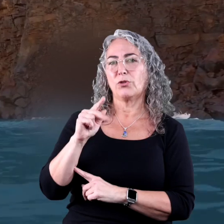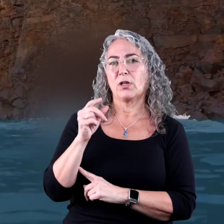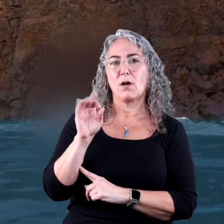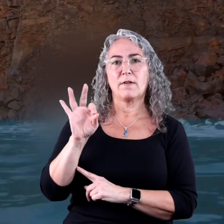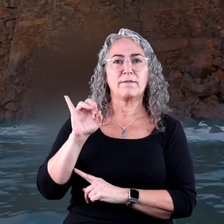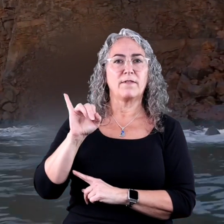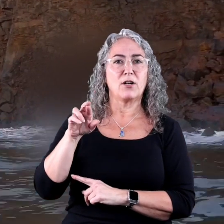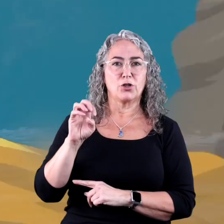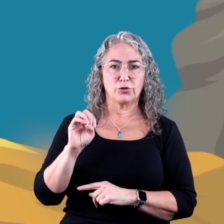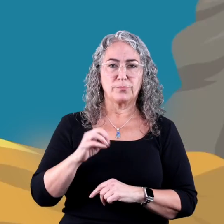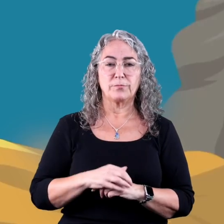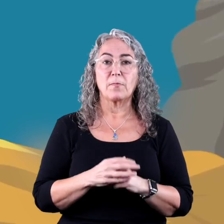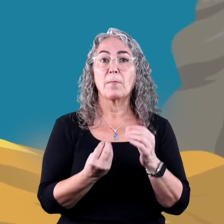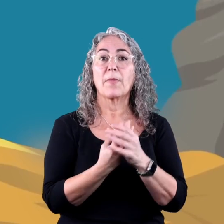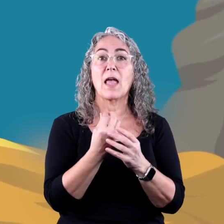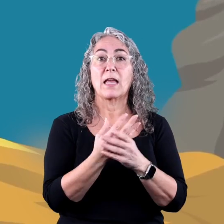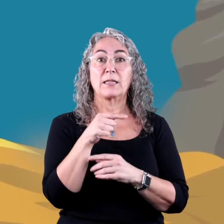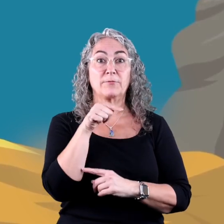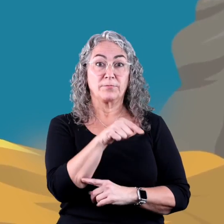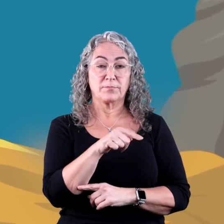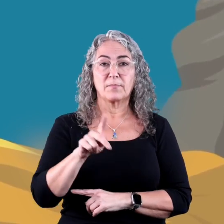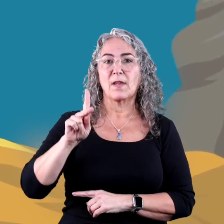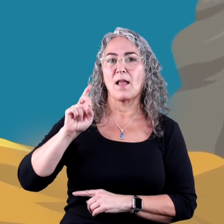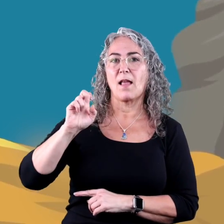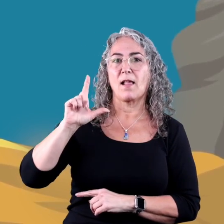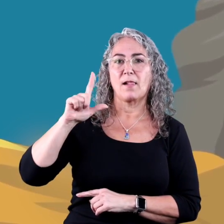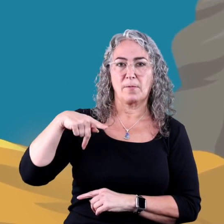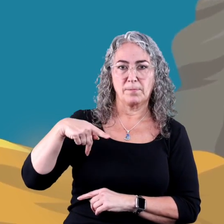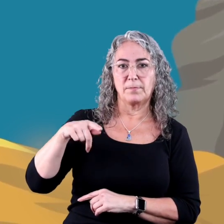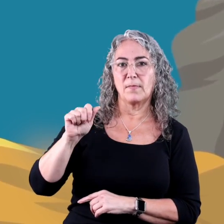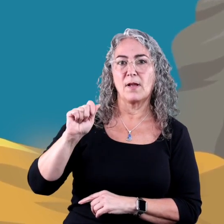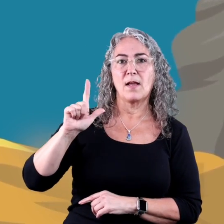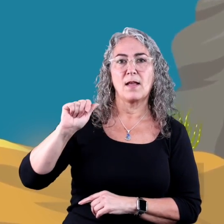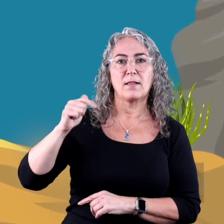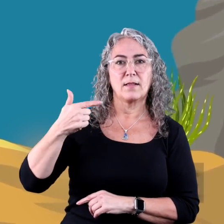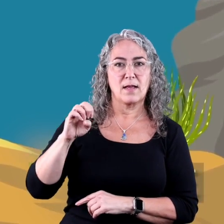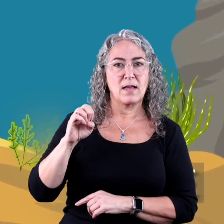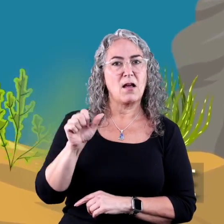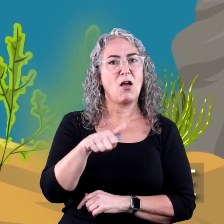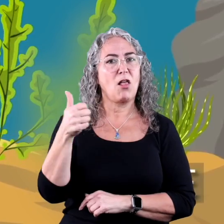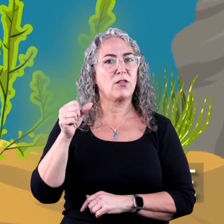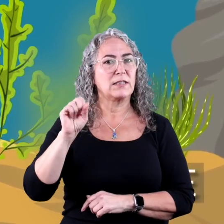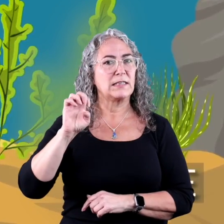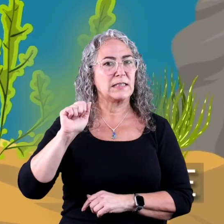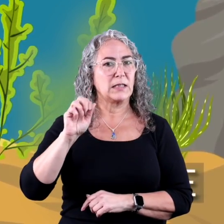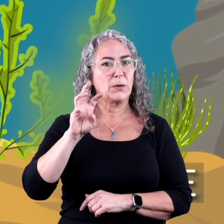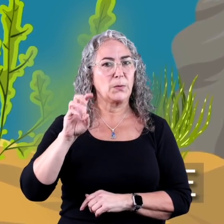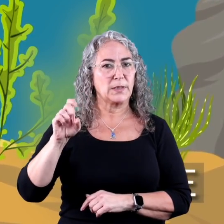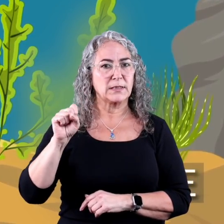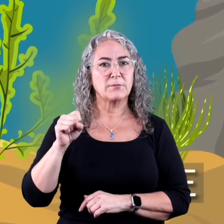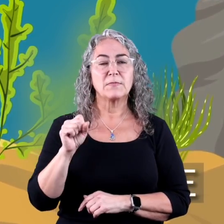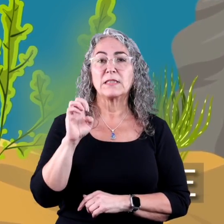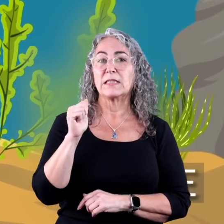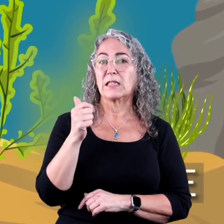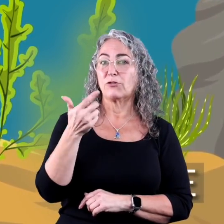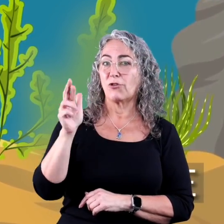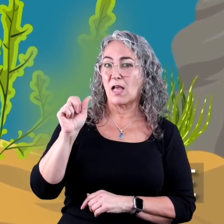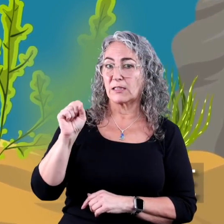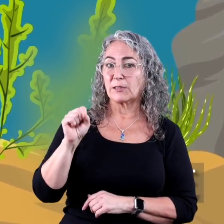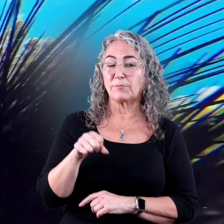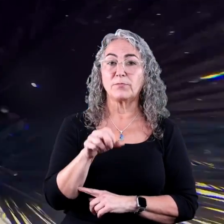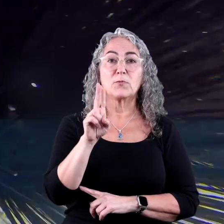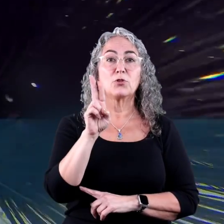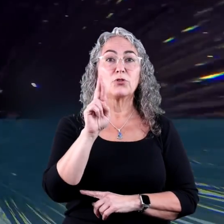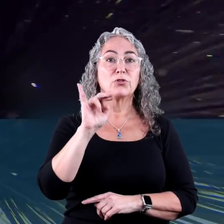Ring of Fire. The plant life in the Pacific Ocean is kelp, algae, and other seaweeds as well as seagrass.